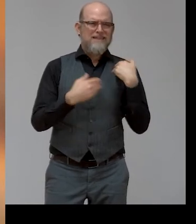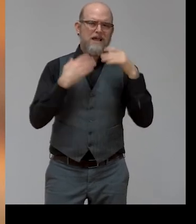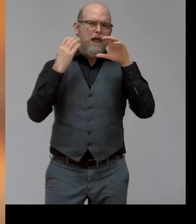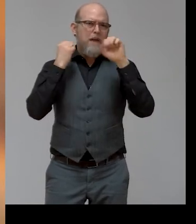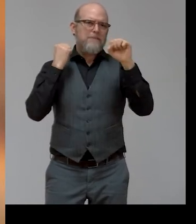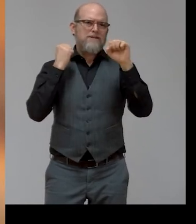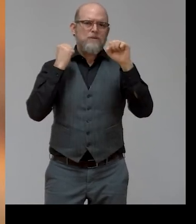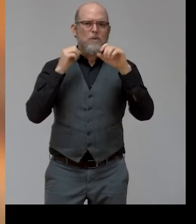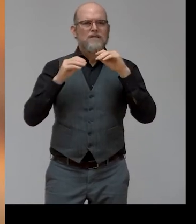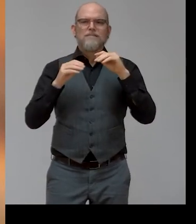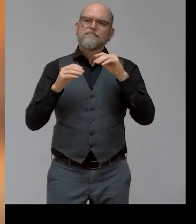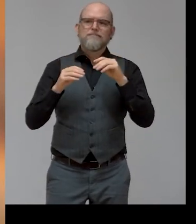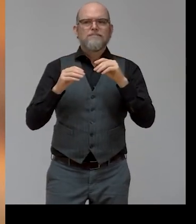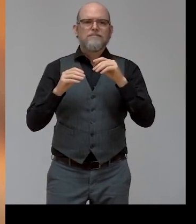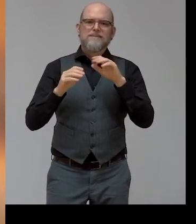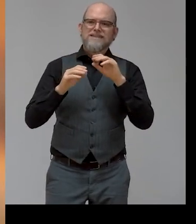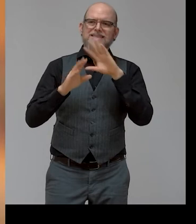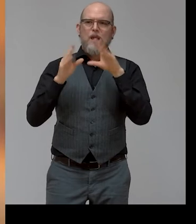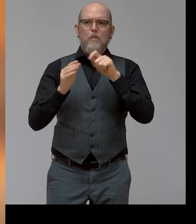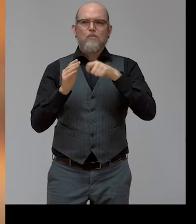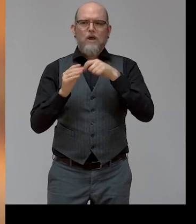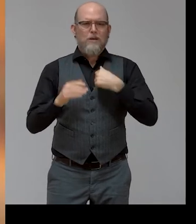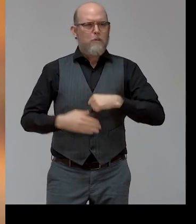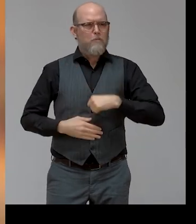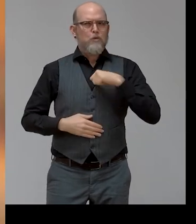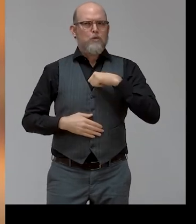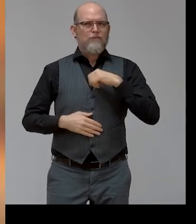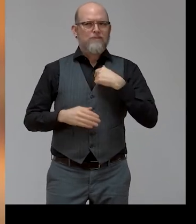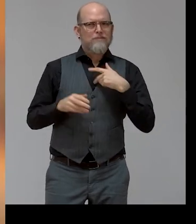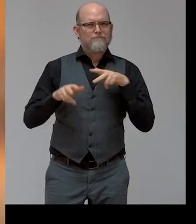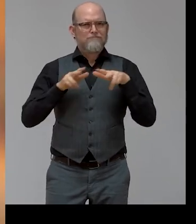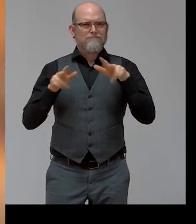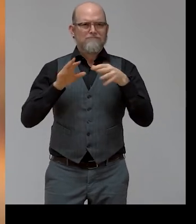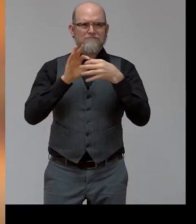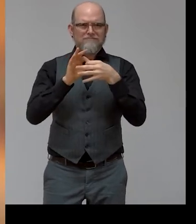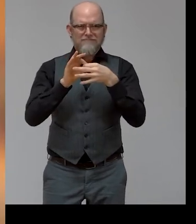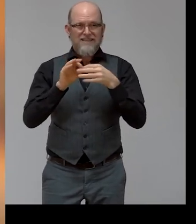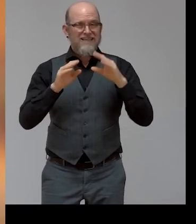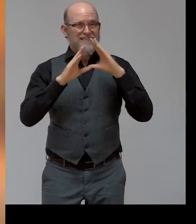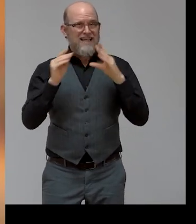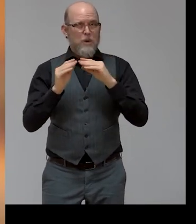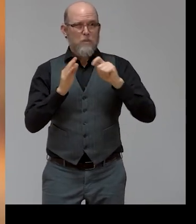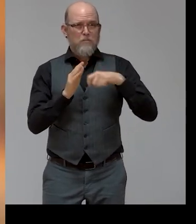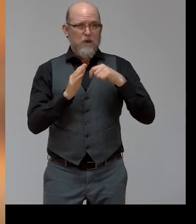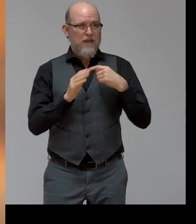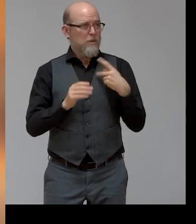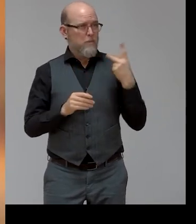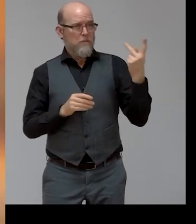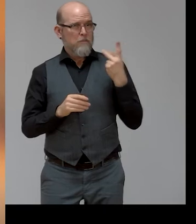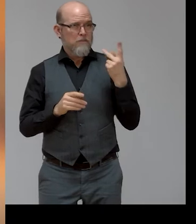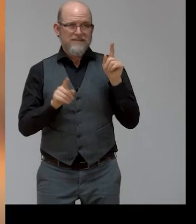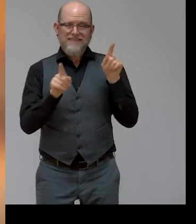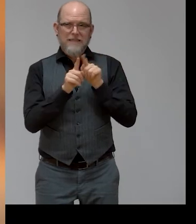ESPD, my organization, and the Xero Project, we share the same ambition. Zero discrimination,